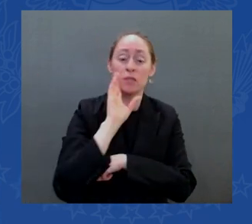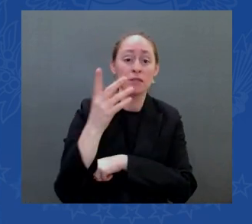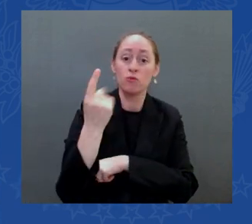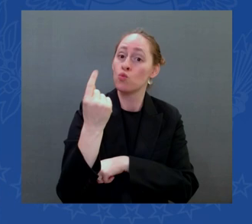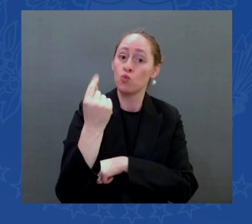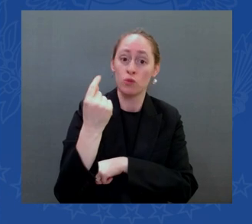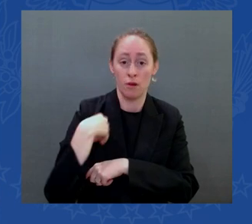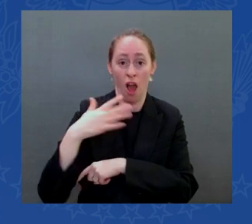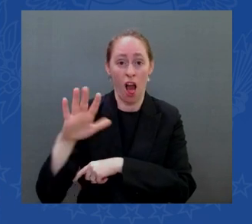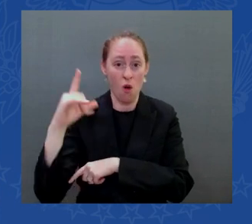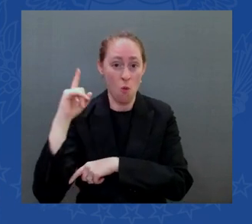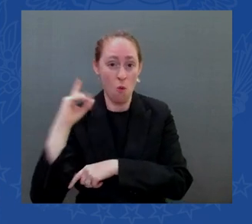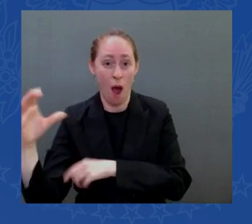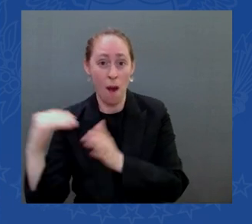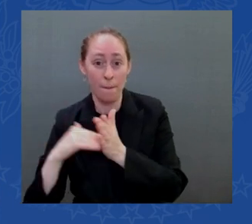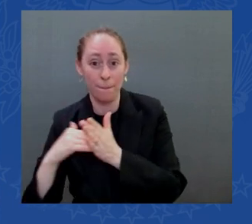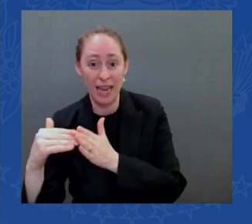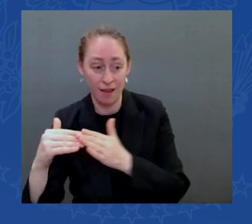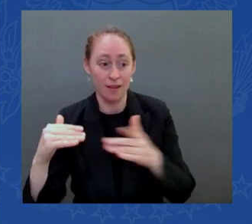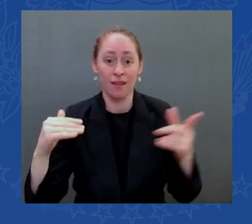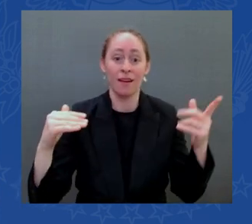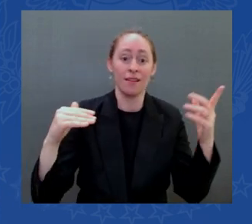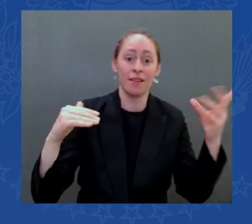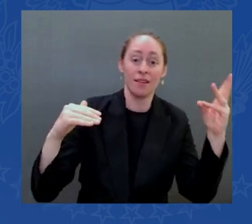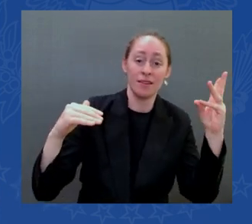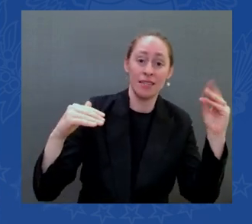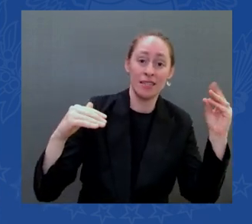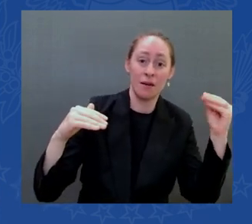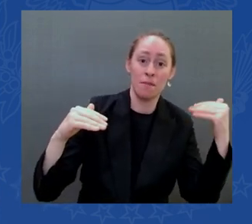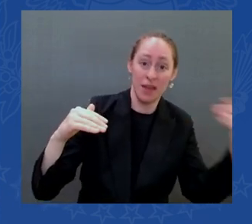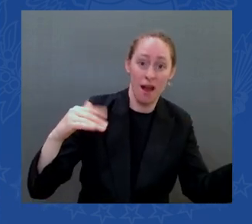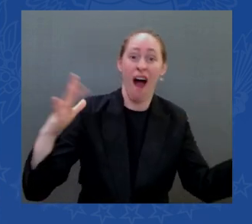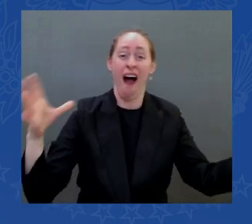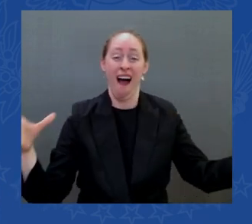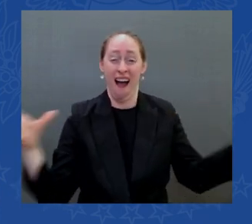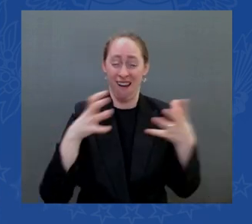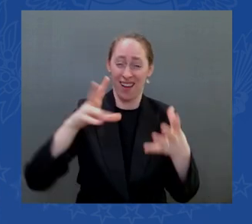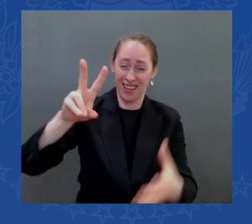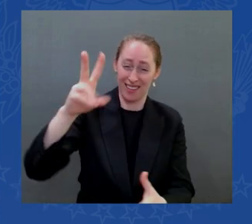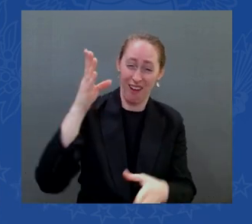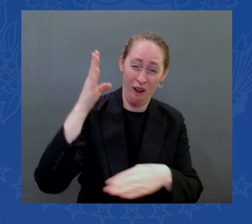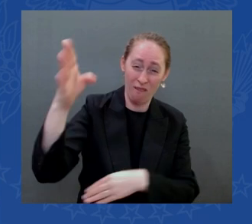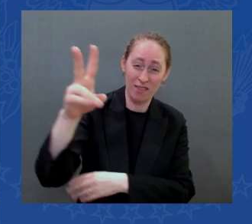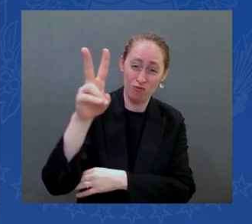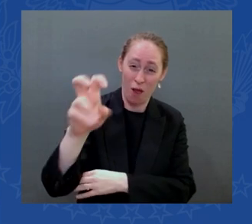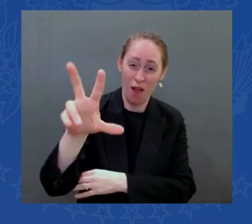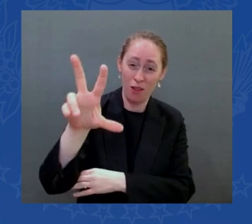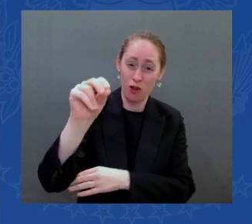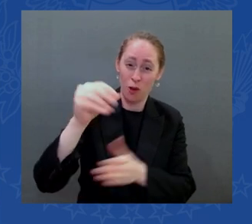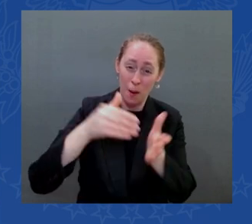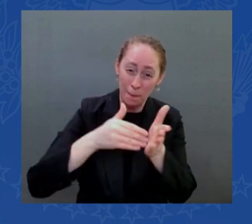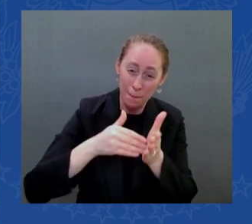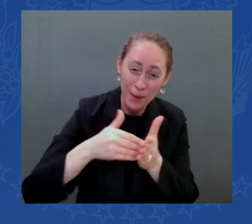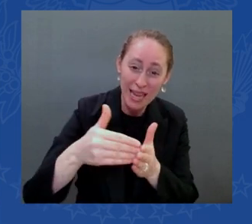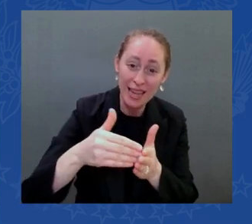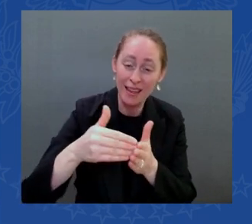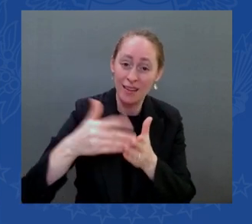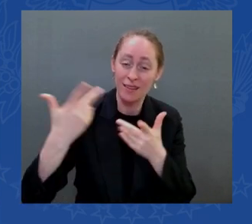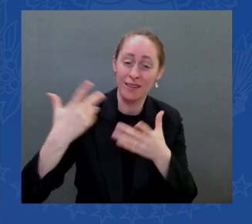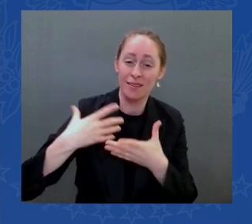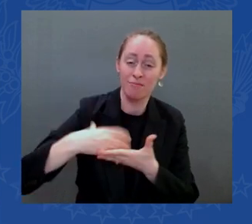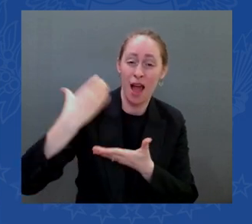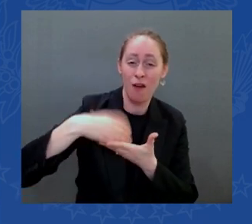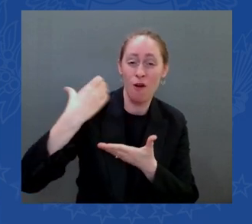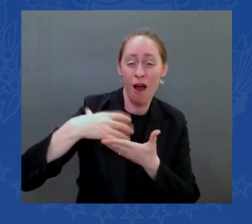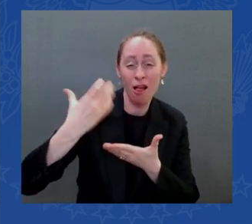six months that's the largest collective reserve release in history nations coming together to help deny putin the ability to weaponize